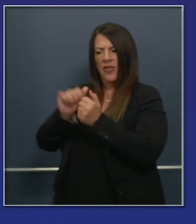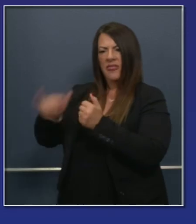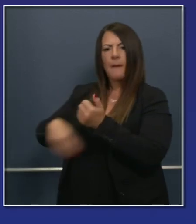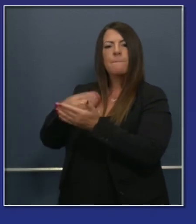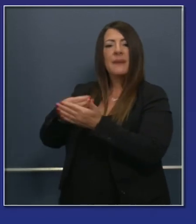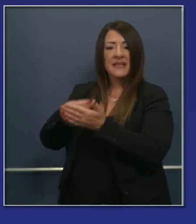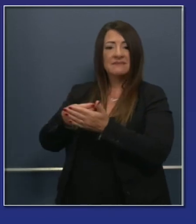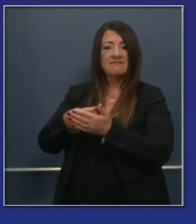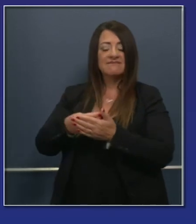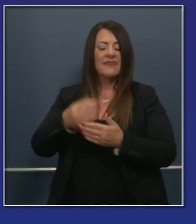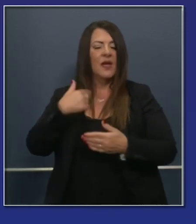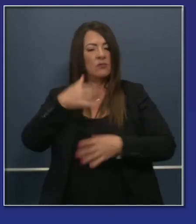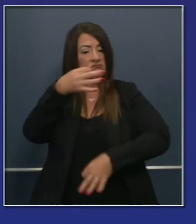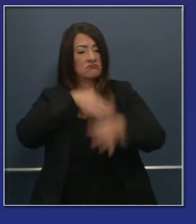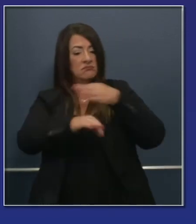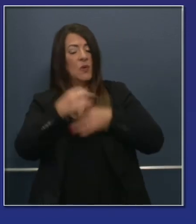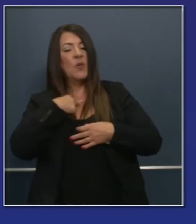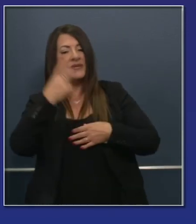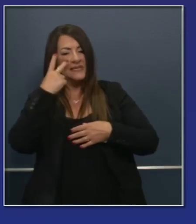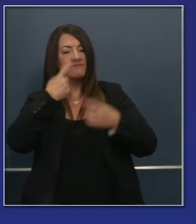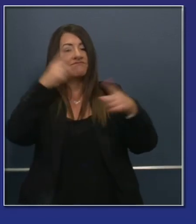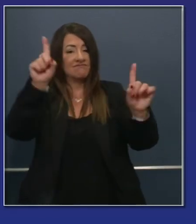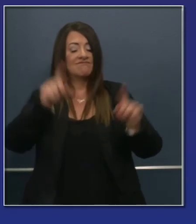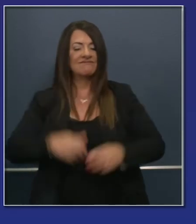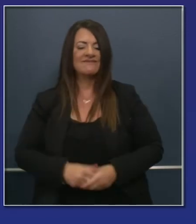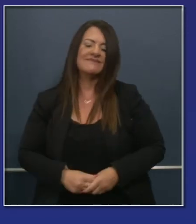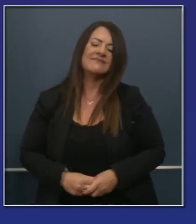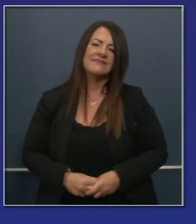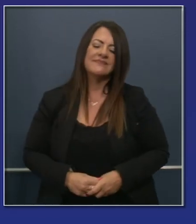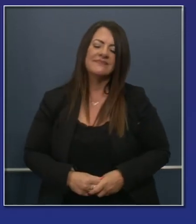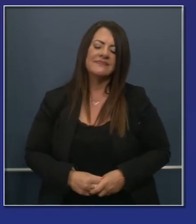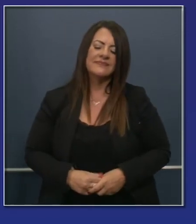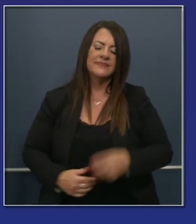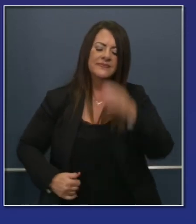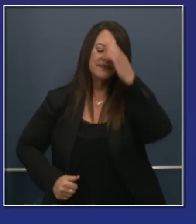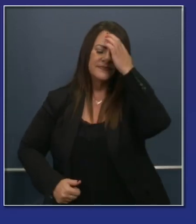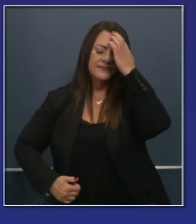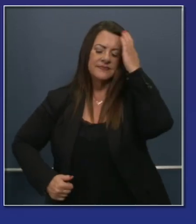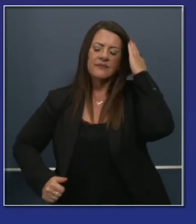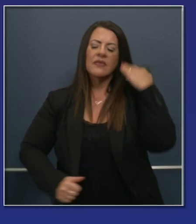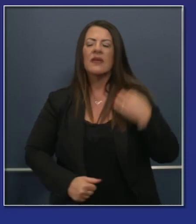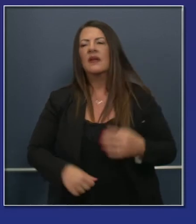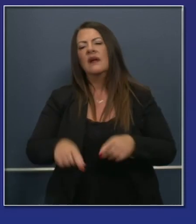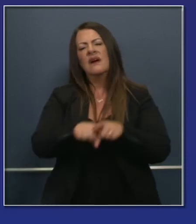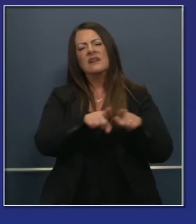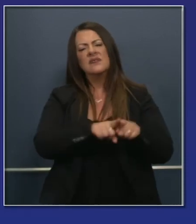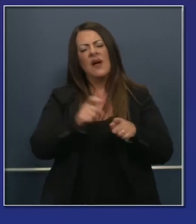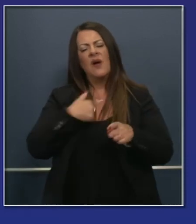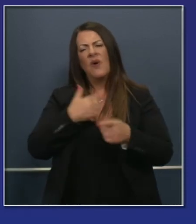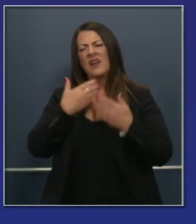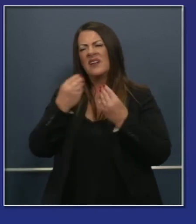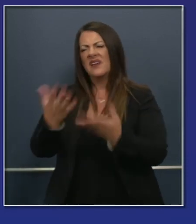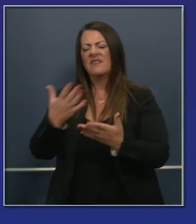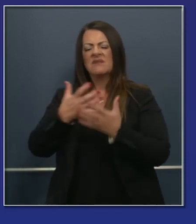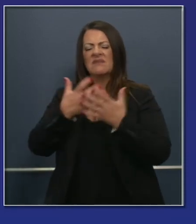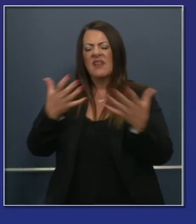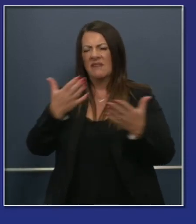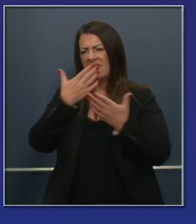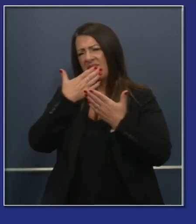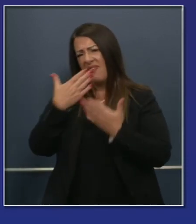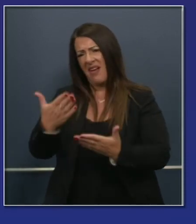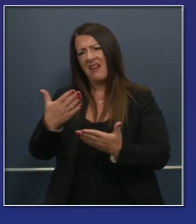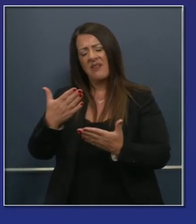we expect to see. With that I want to just express my deep gratitude for the support we have